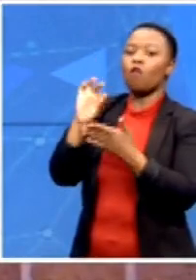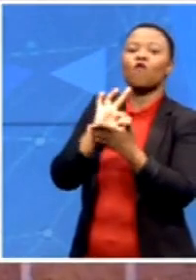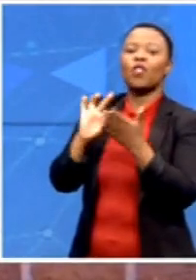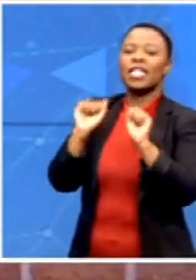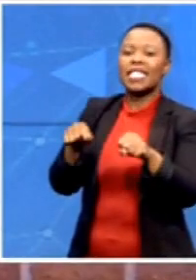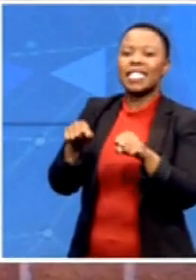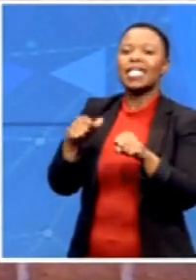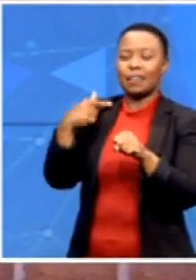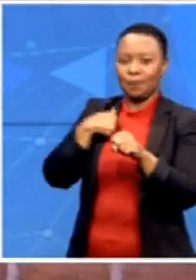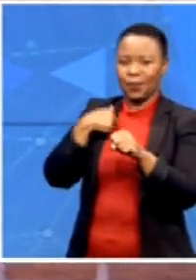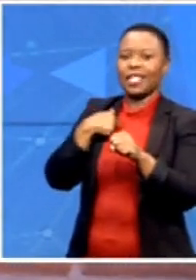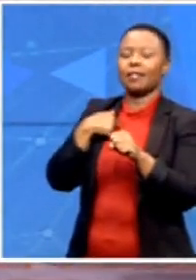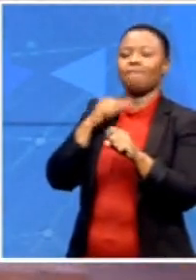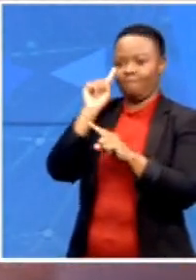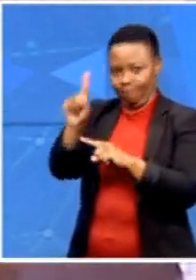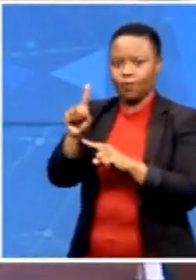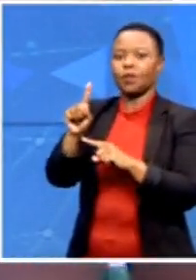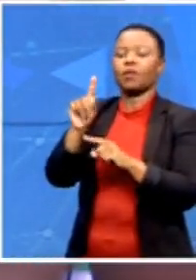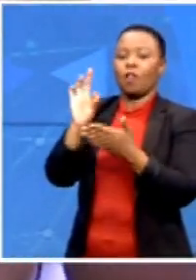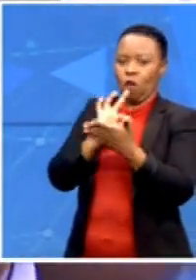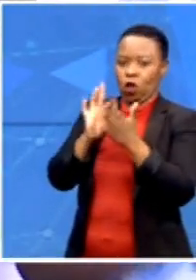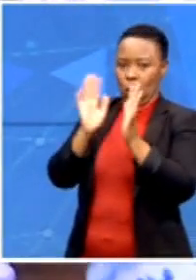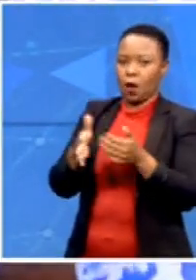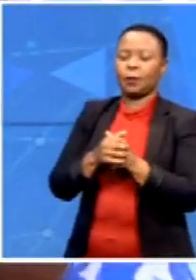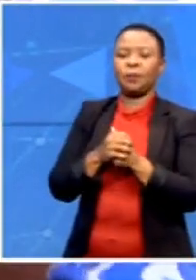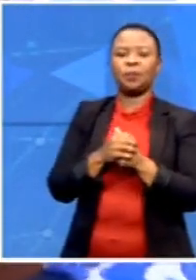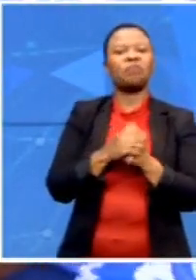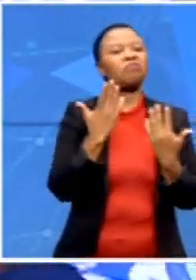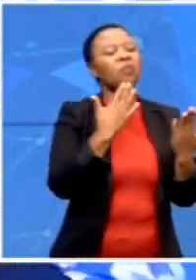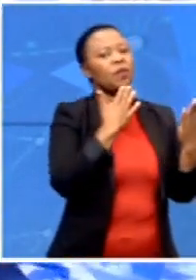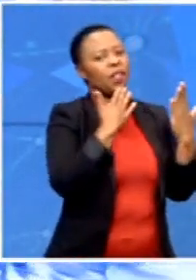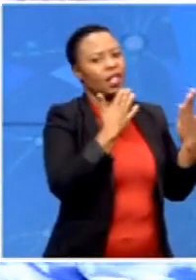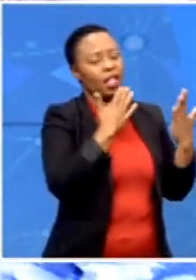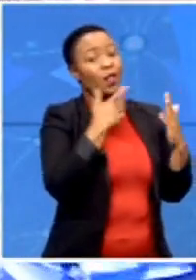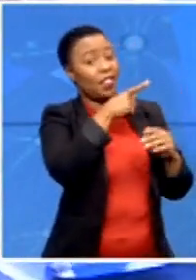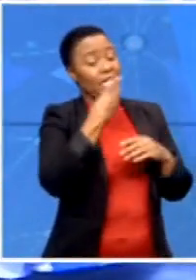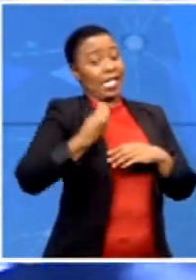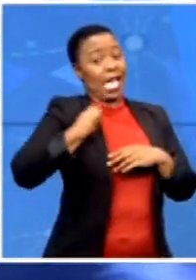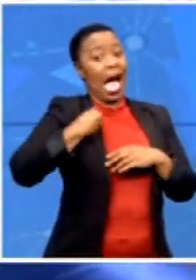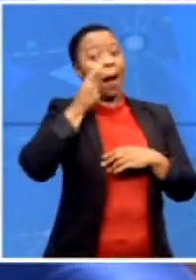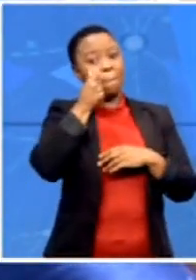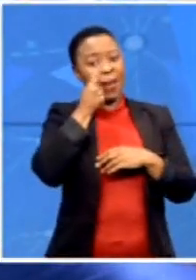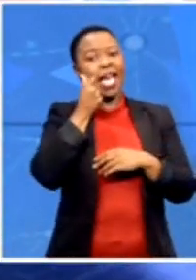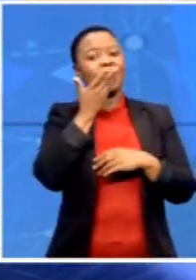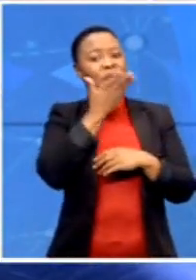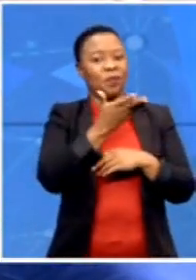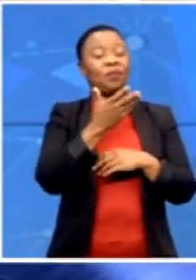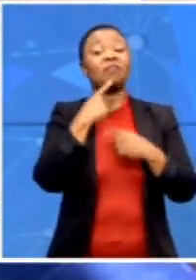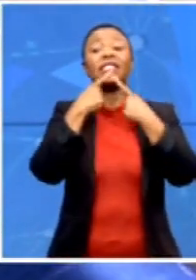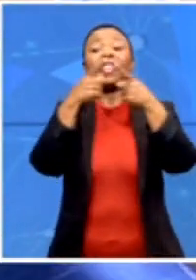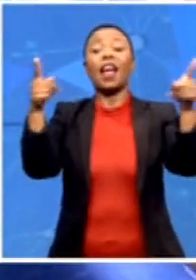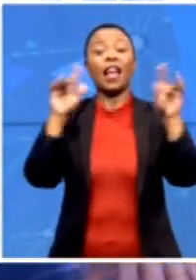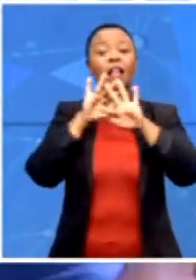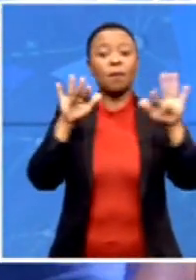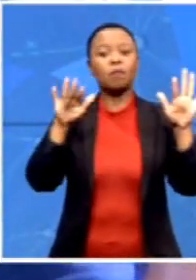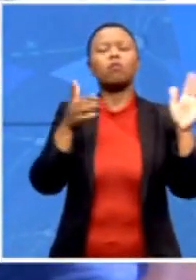Thank you so much. As you've heard, Blaine, this young man talking about telling people to go out there and vote, he says he's ready